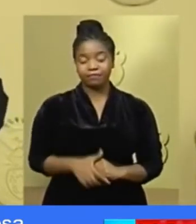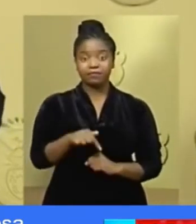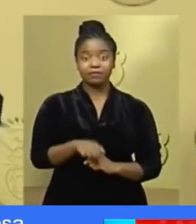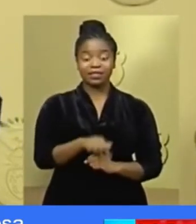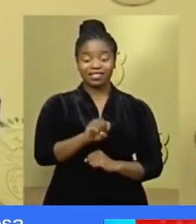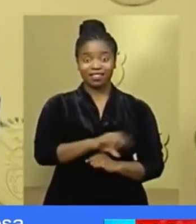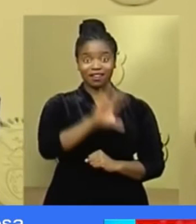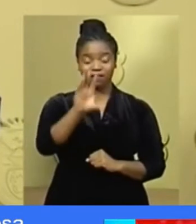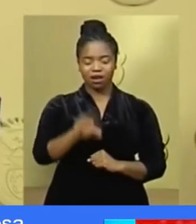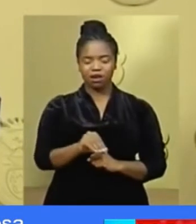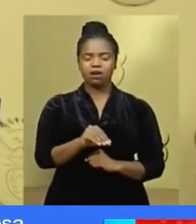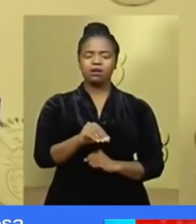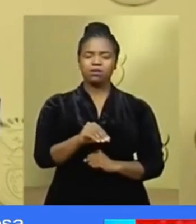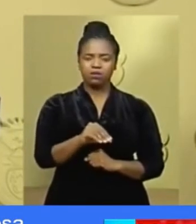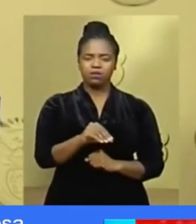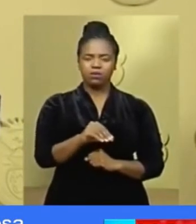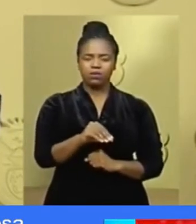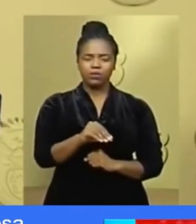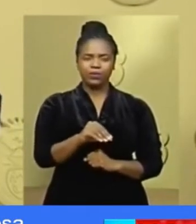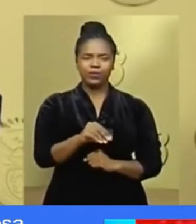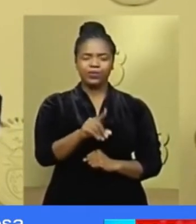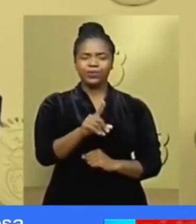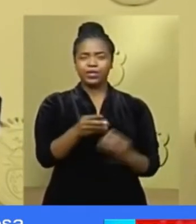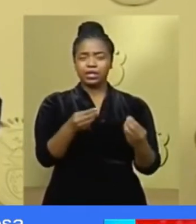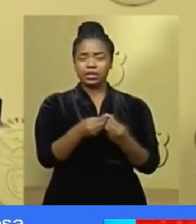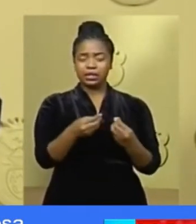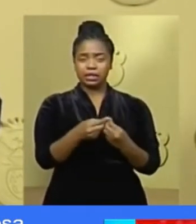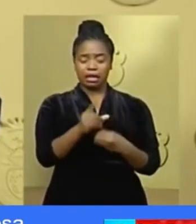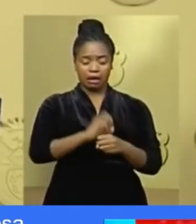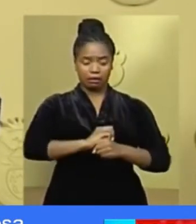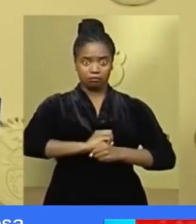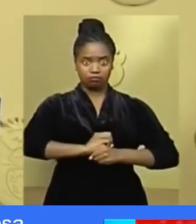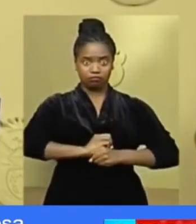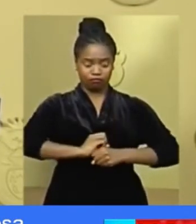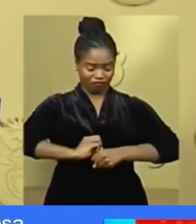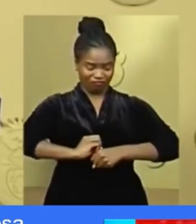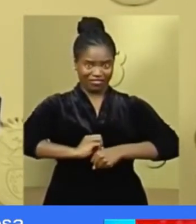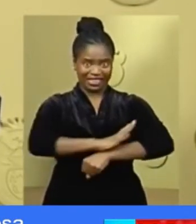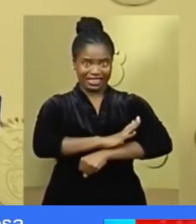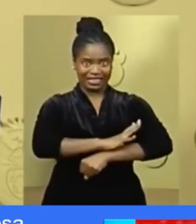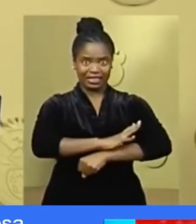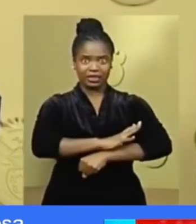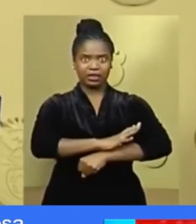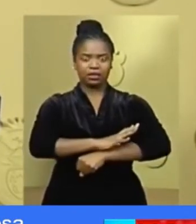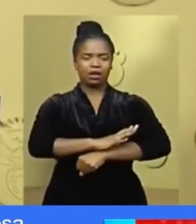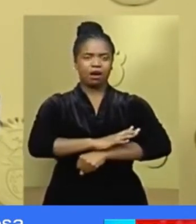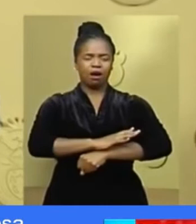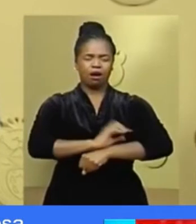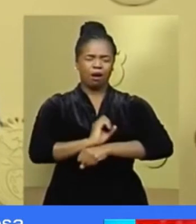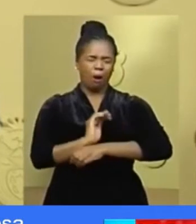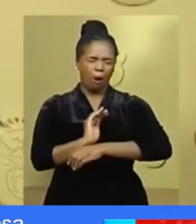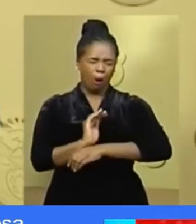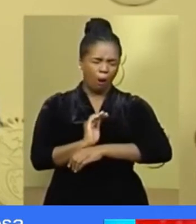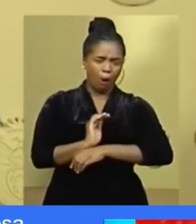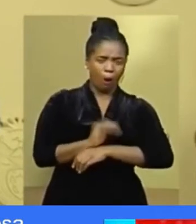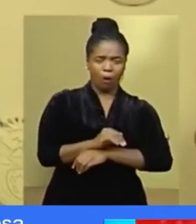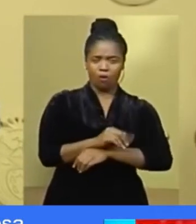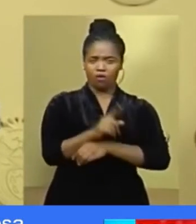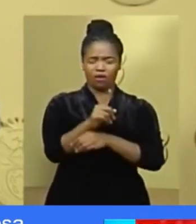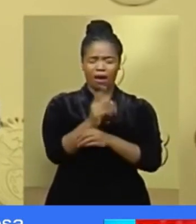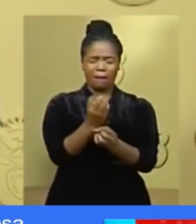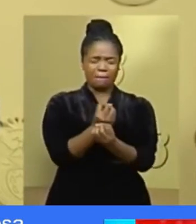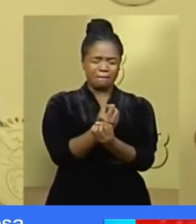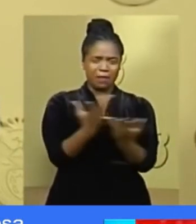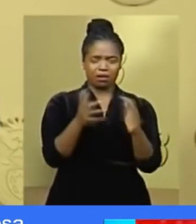country finds itself confronted not only by a virus that has infected more than a quarter of a